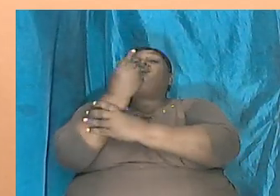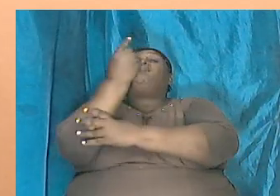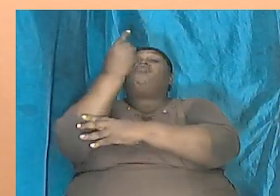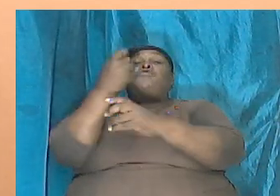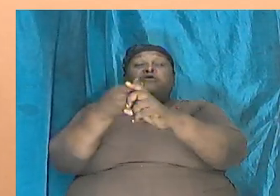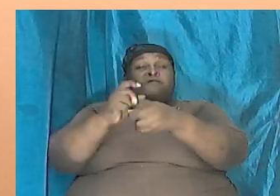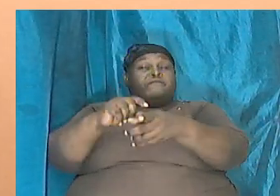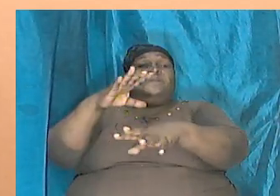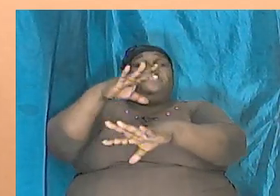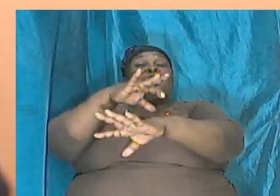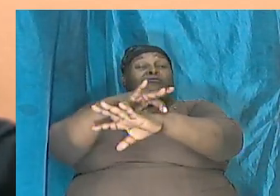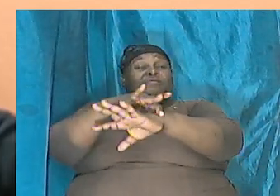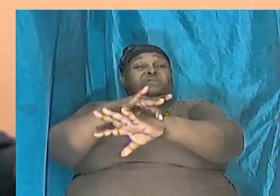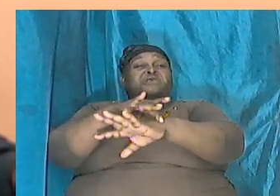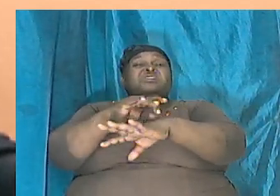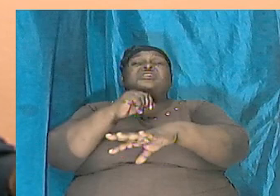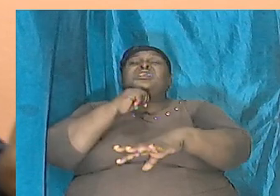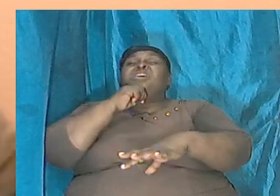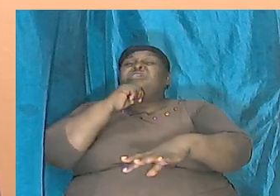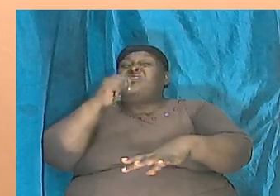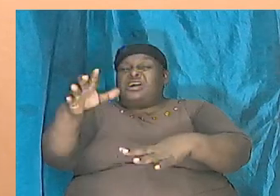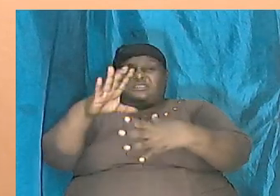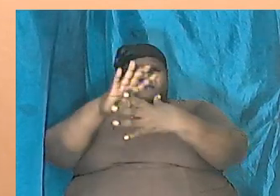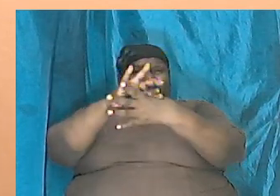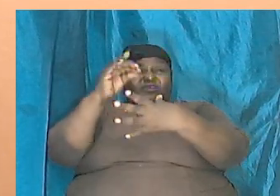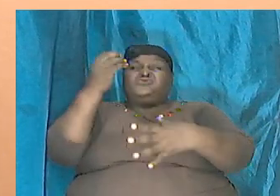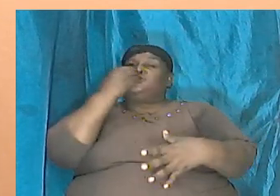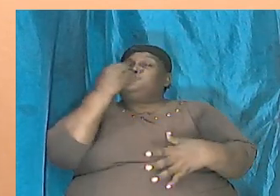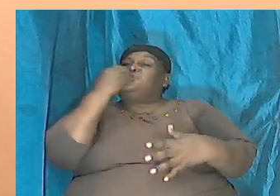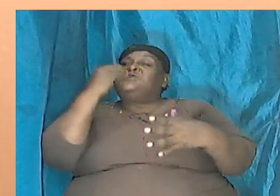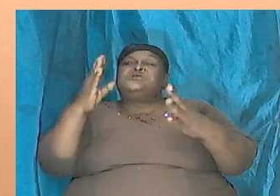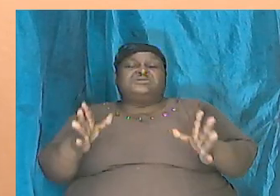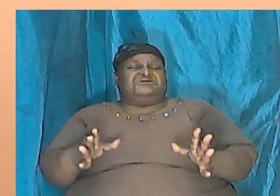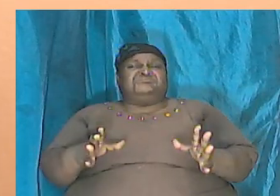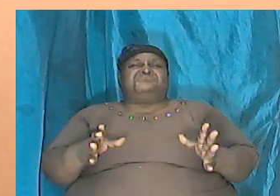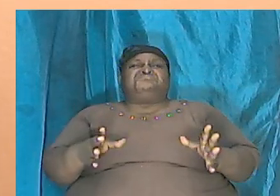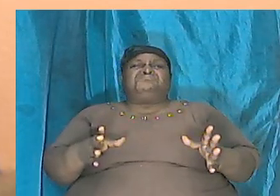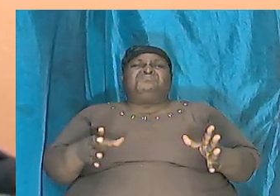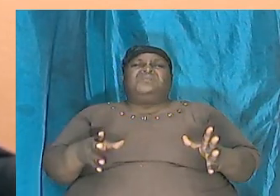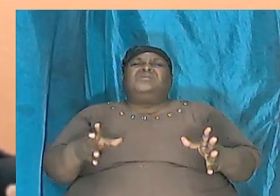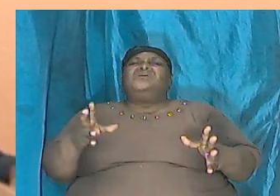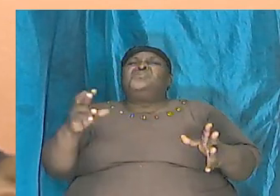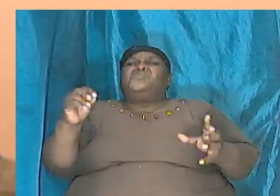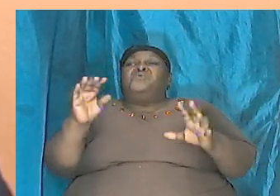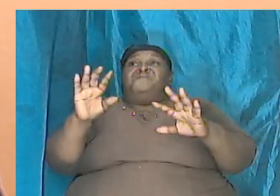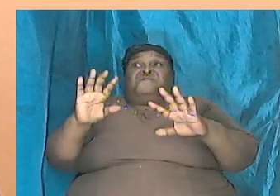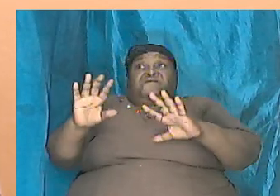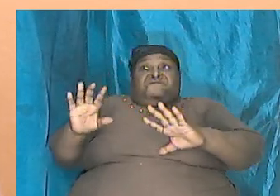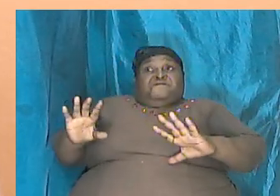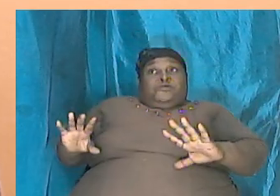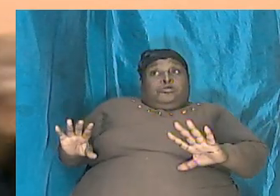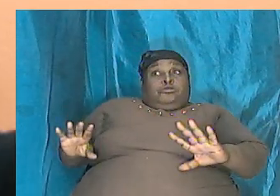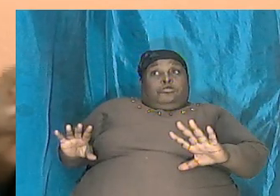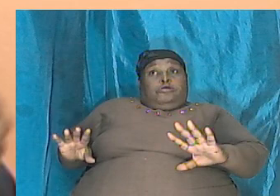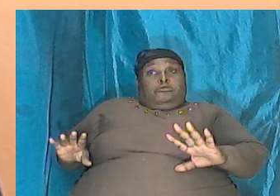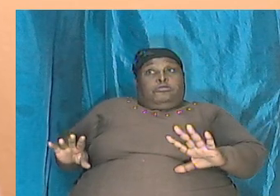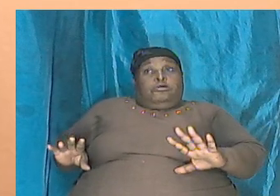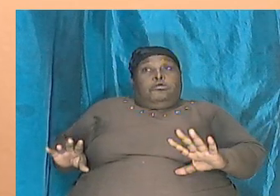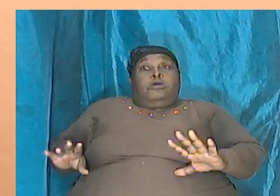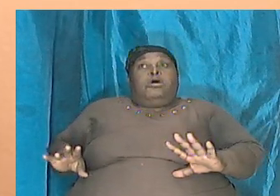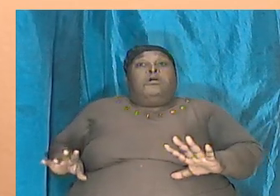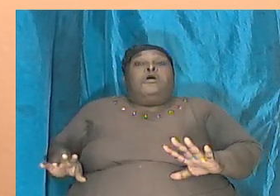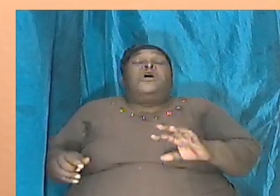of plants they were not flesh eaters and therefore they were no scare they were no threat